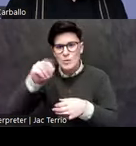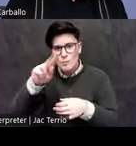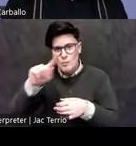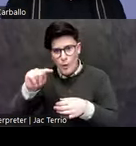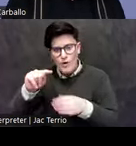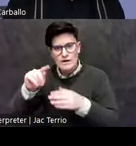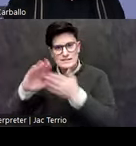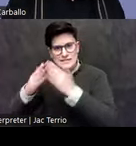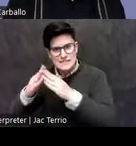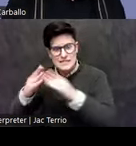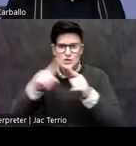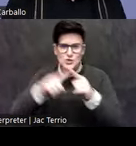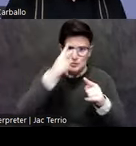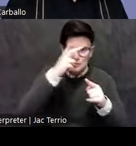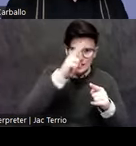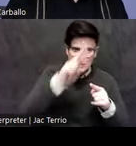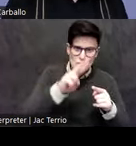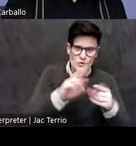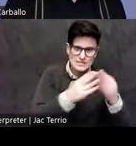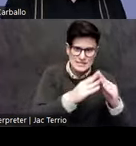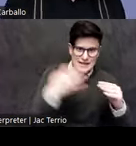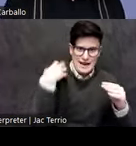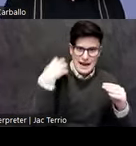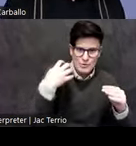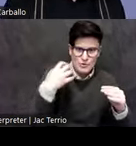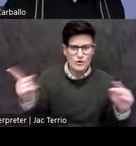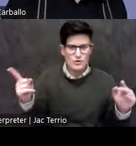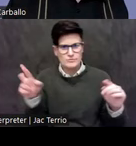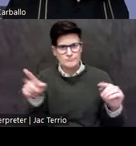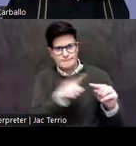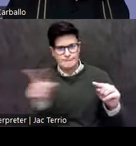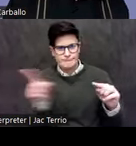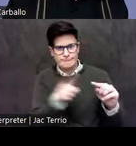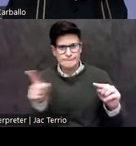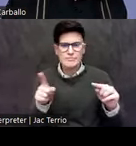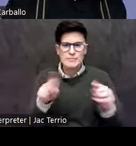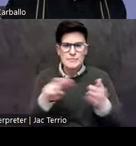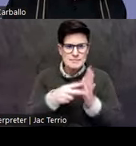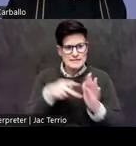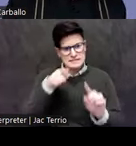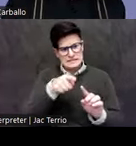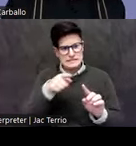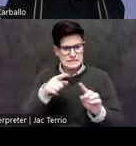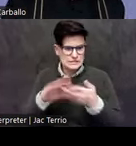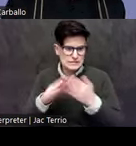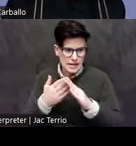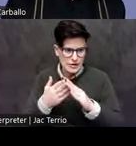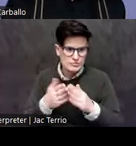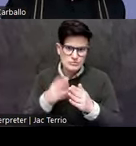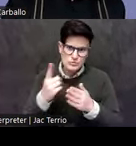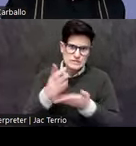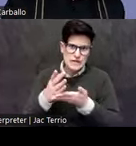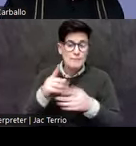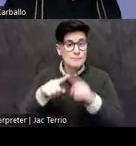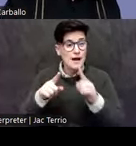City. And that sort of formed this particular town as an entity. But those routes go back way